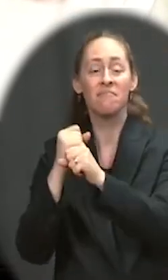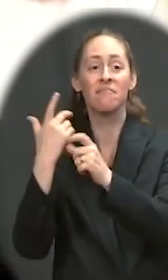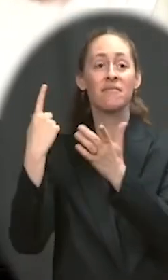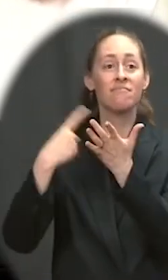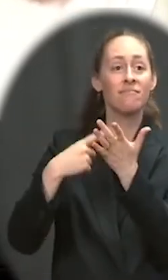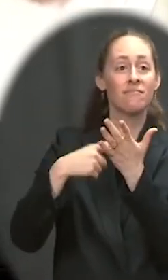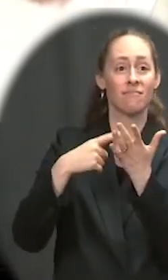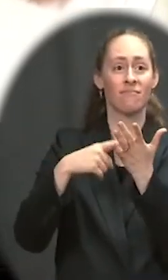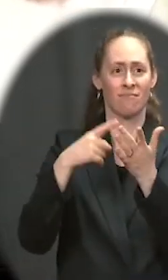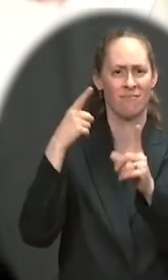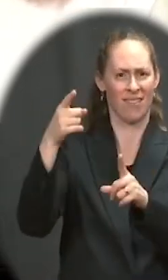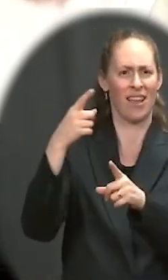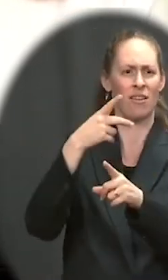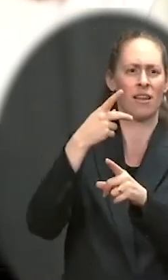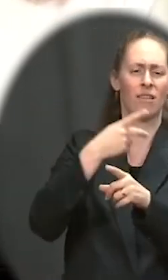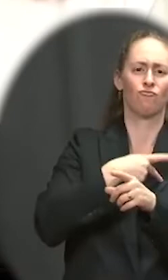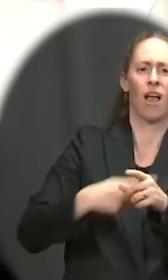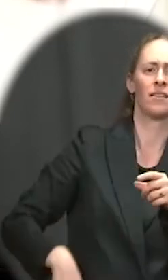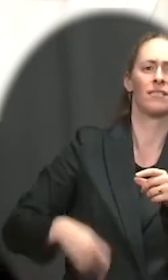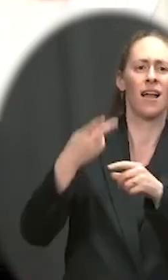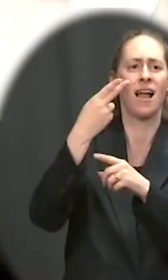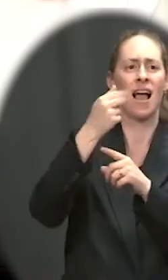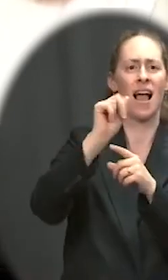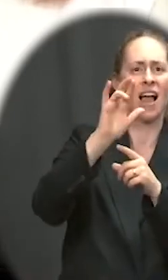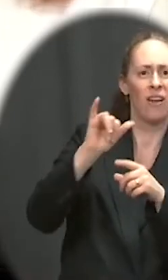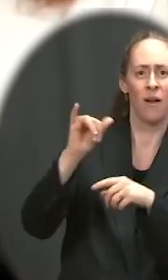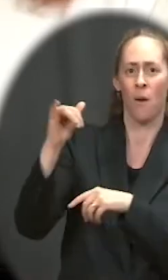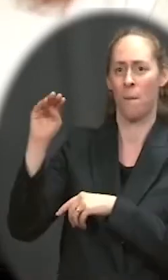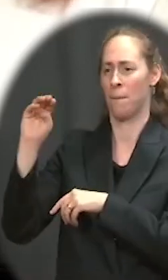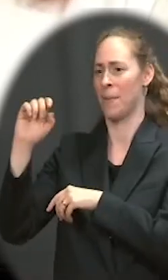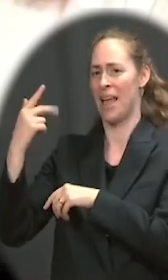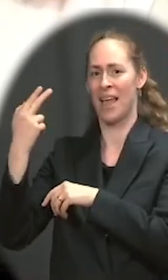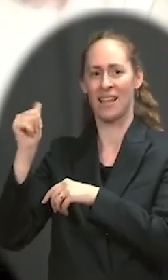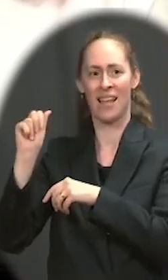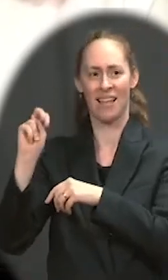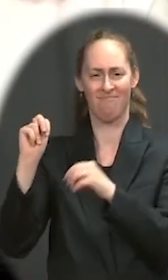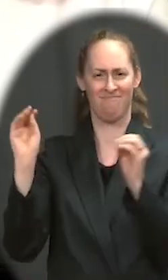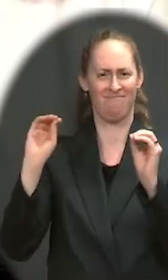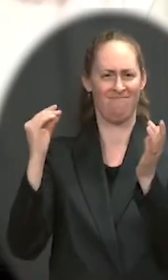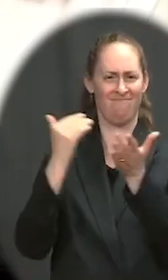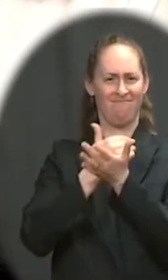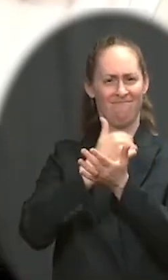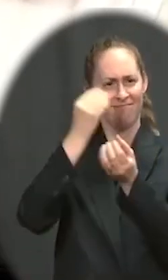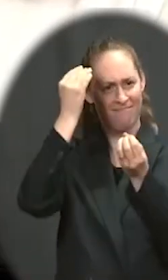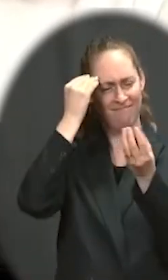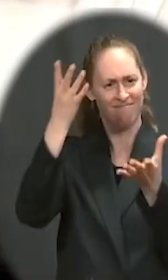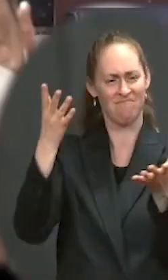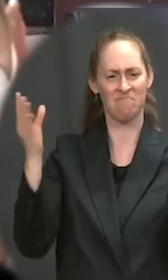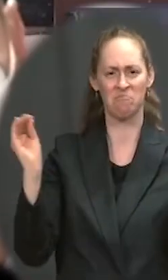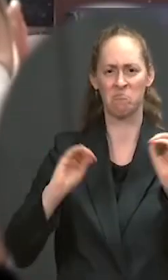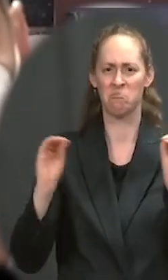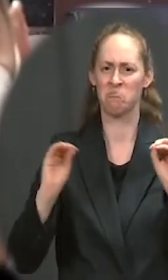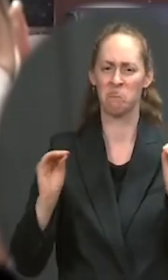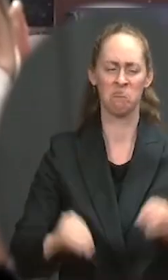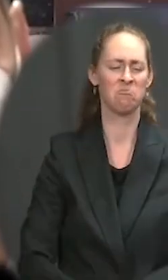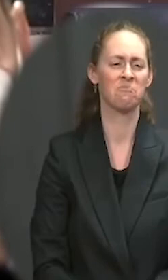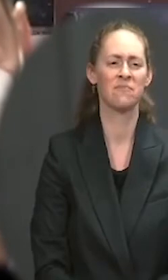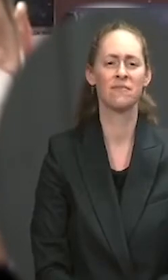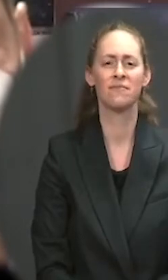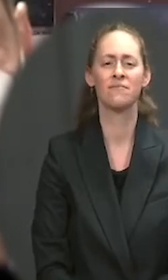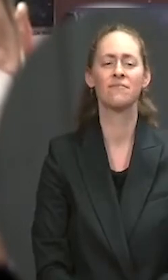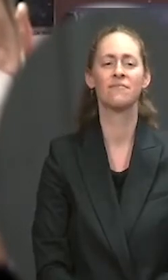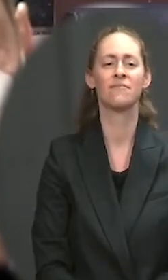or Meghan Markle to read out for you with the president or the first lady. One follow-up. Is there a timeline